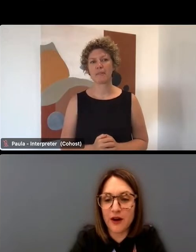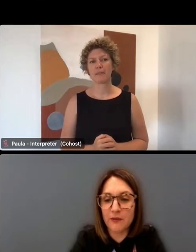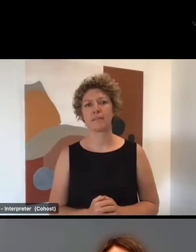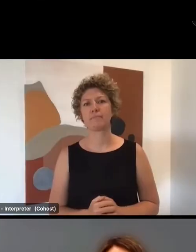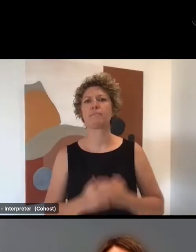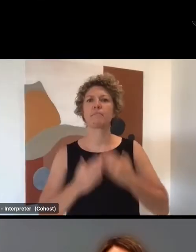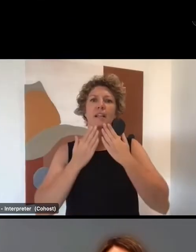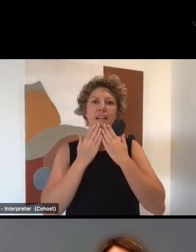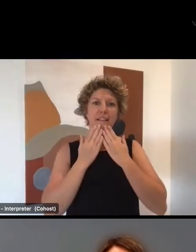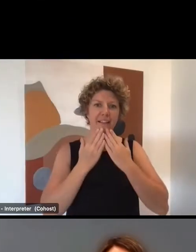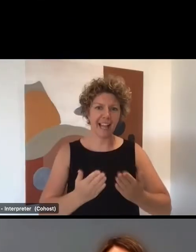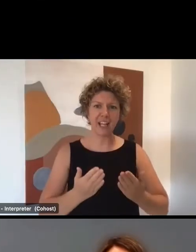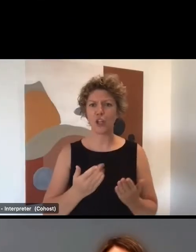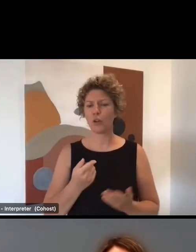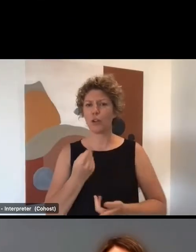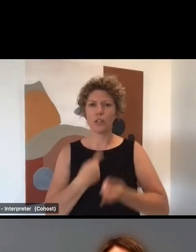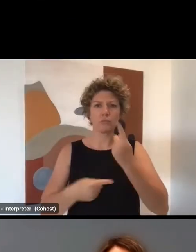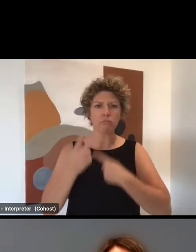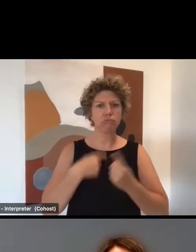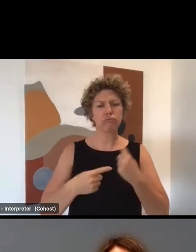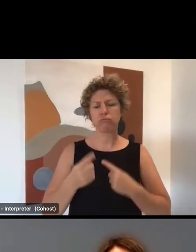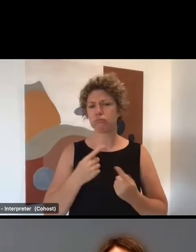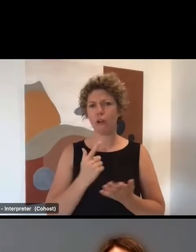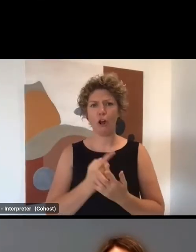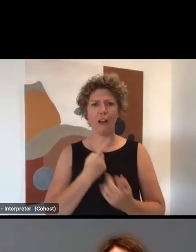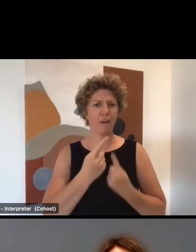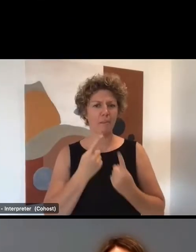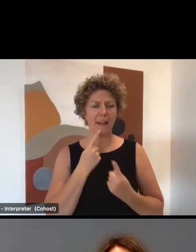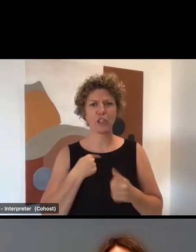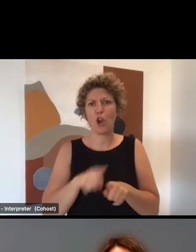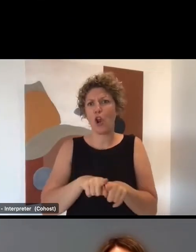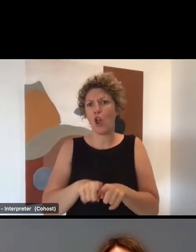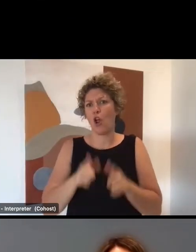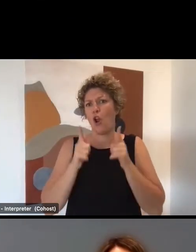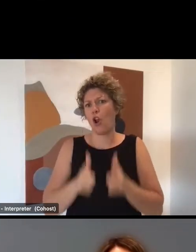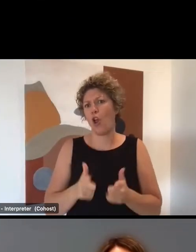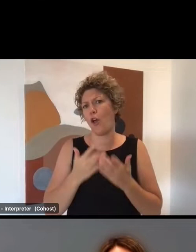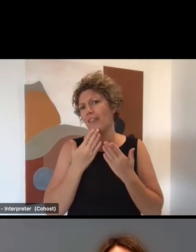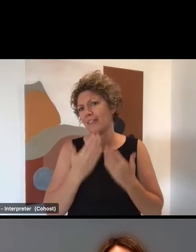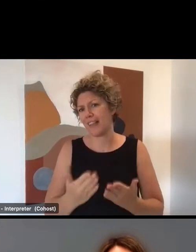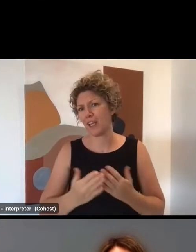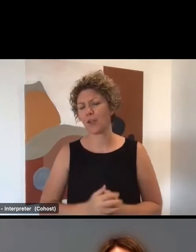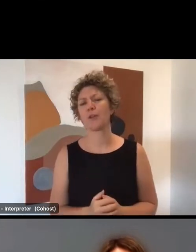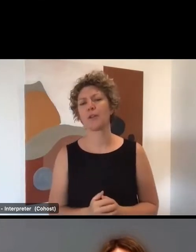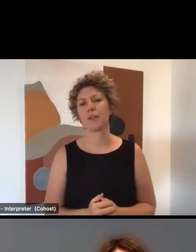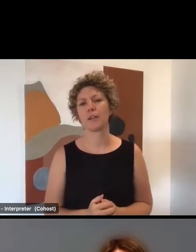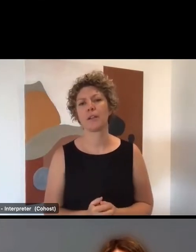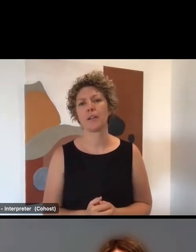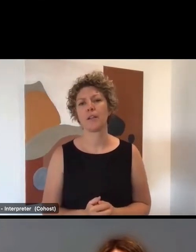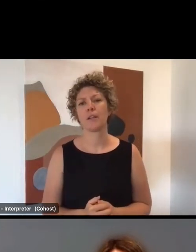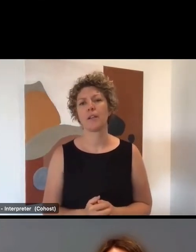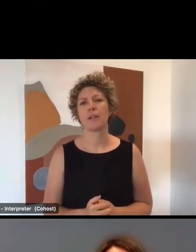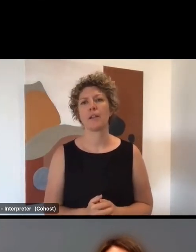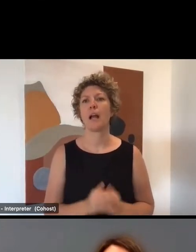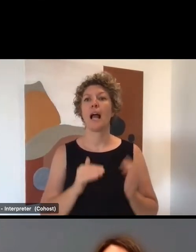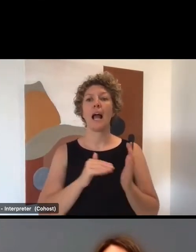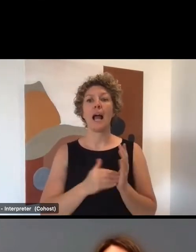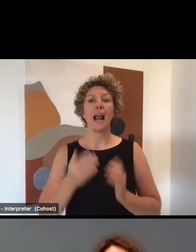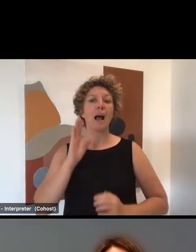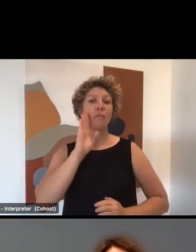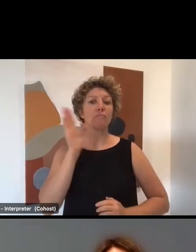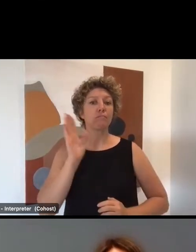informative. I'm learning stuff while you were talking too. So great, great presentation. I'm going to conclude session one